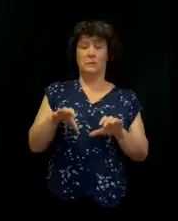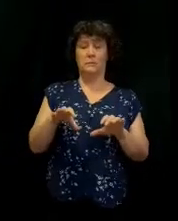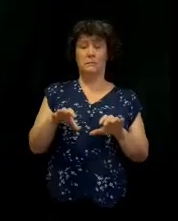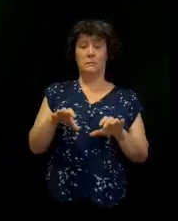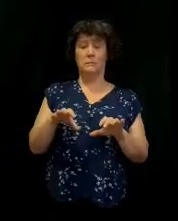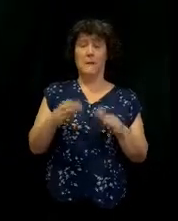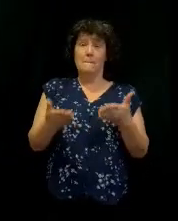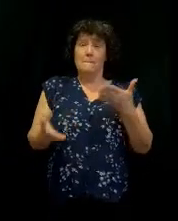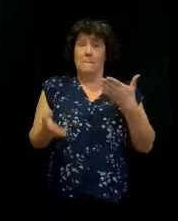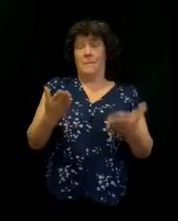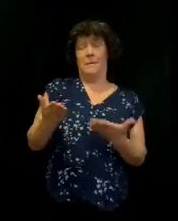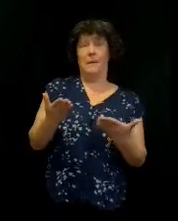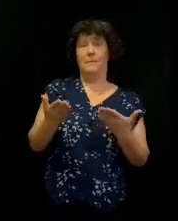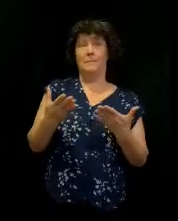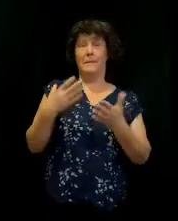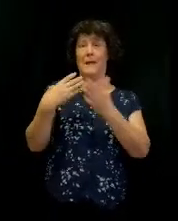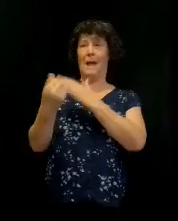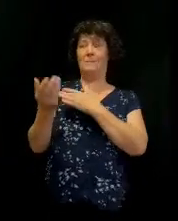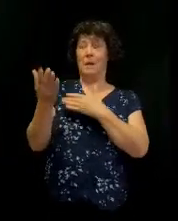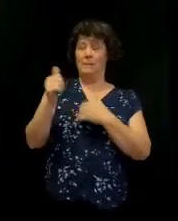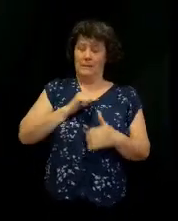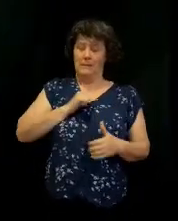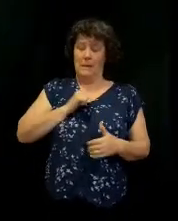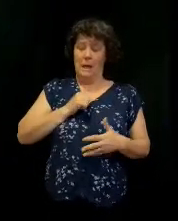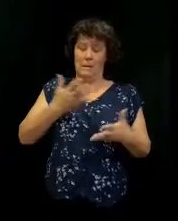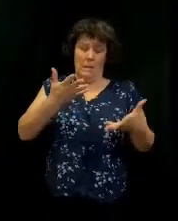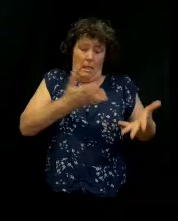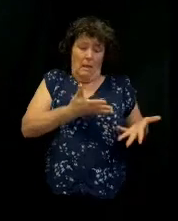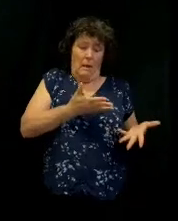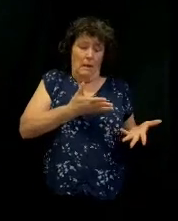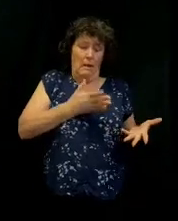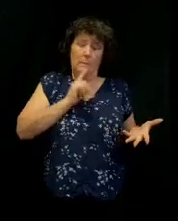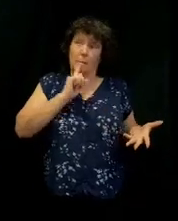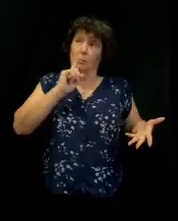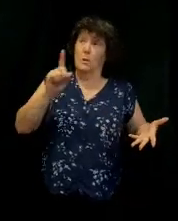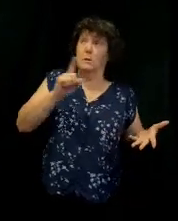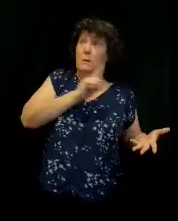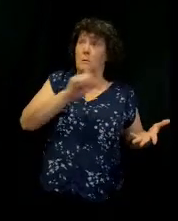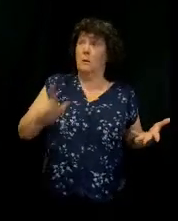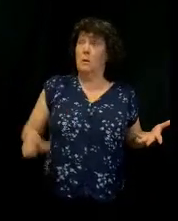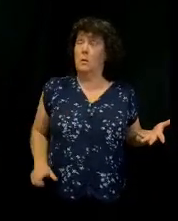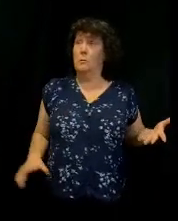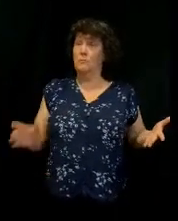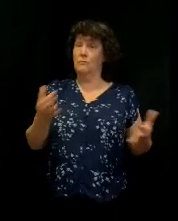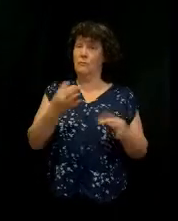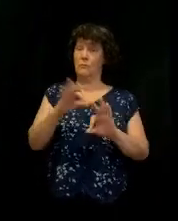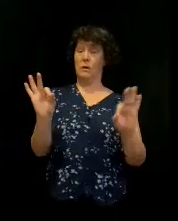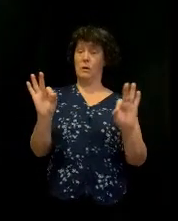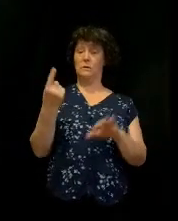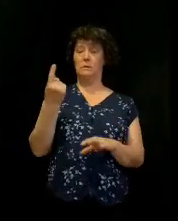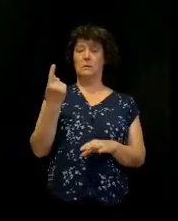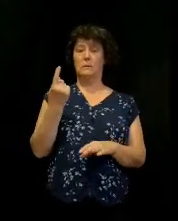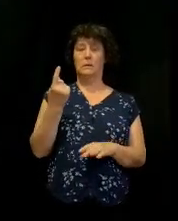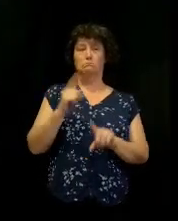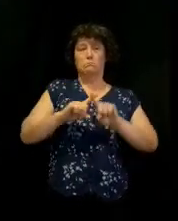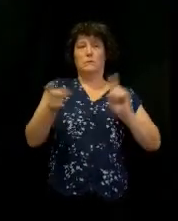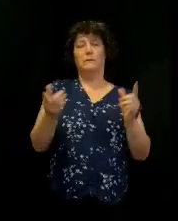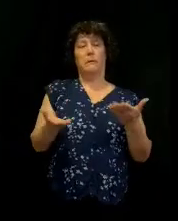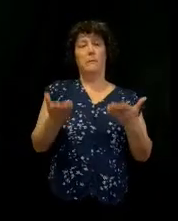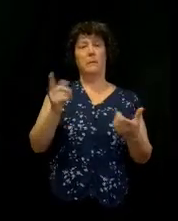Just maybe when we would get outside of ourselves and respond to the Lord, something different may shift in our lives.